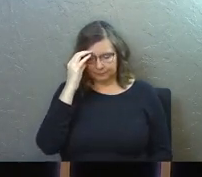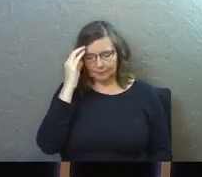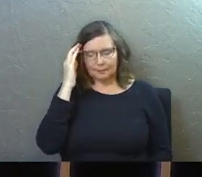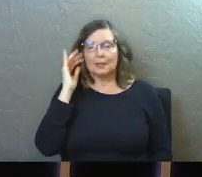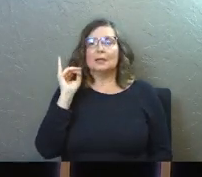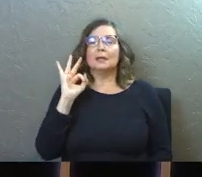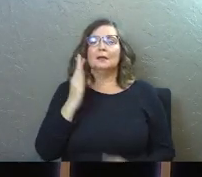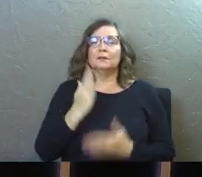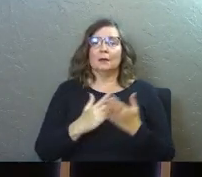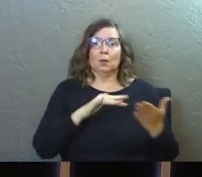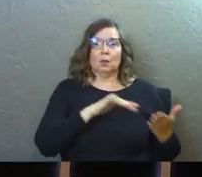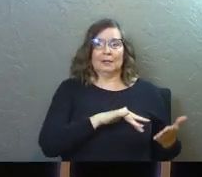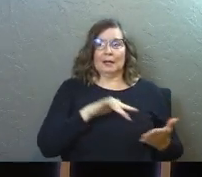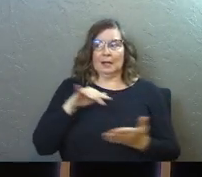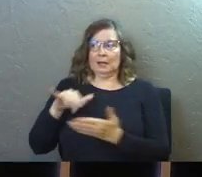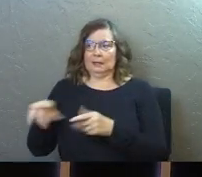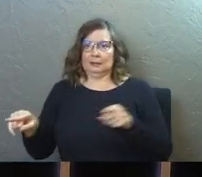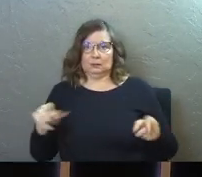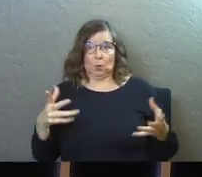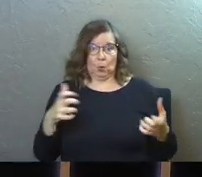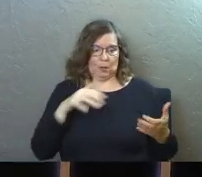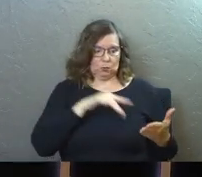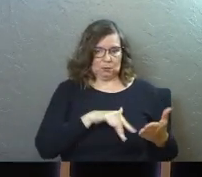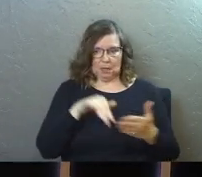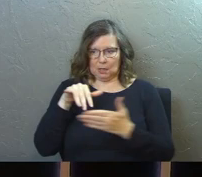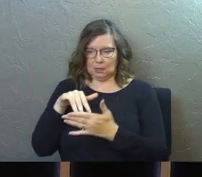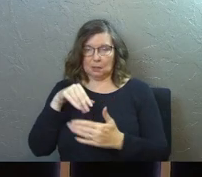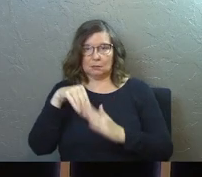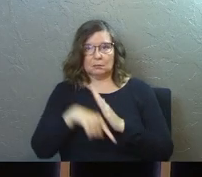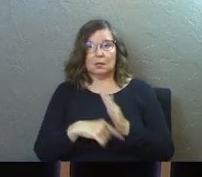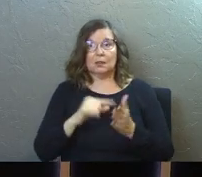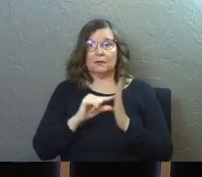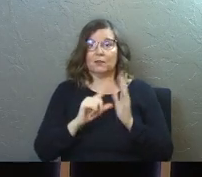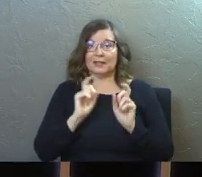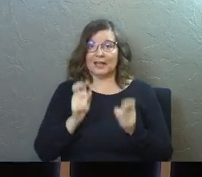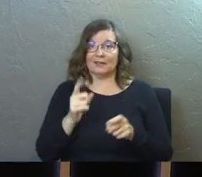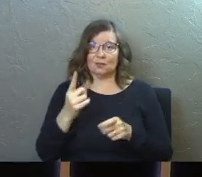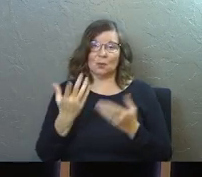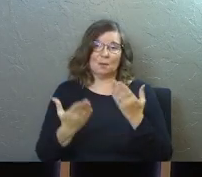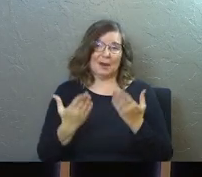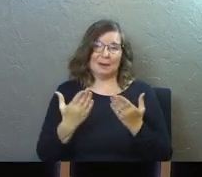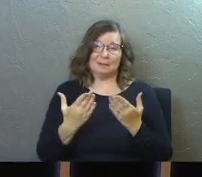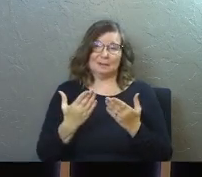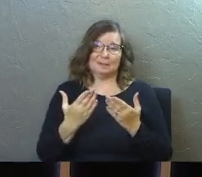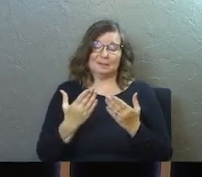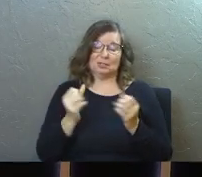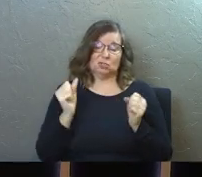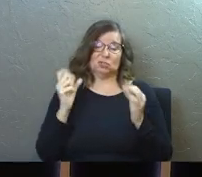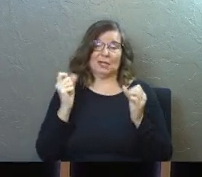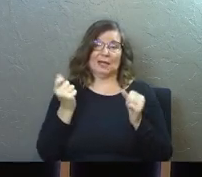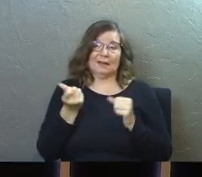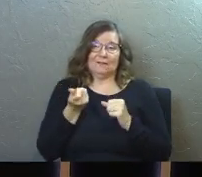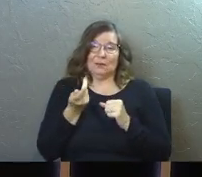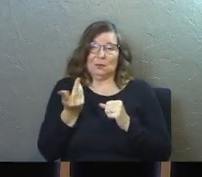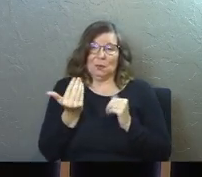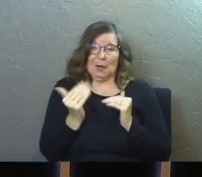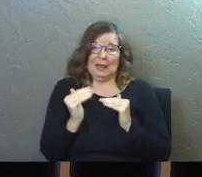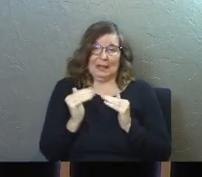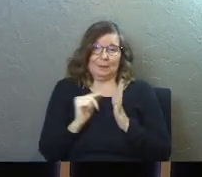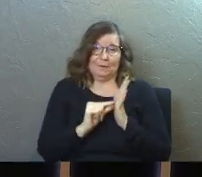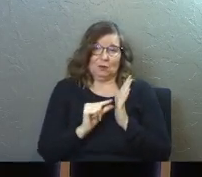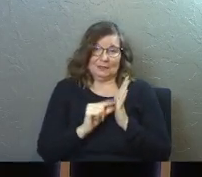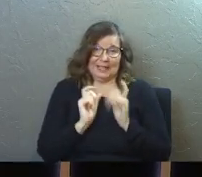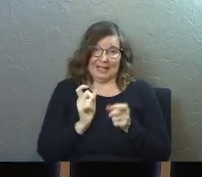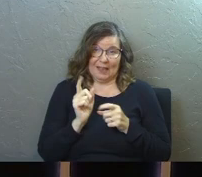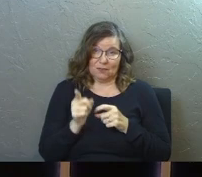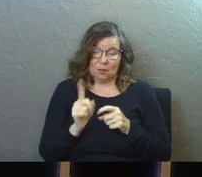if you're someone who studies these things or wants to study these things, the verses that I gave you, you're probably just shocked at how few verses I just gave